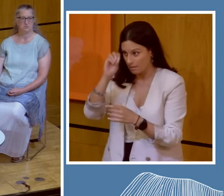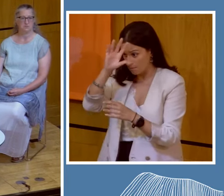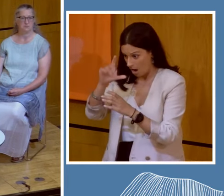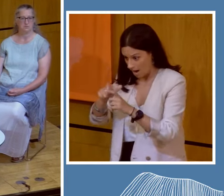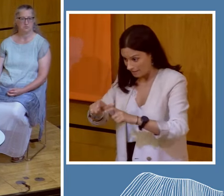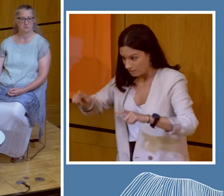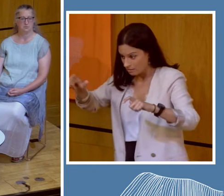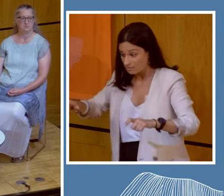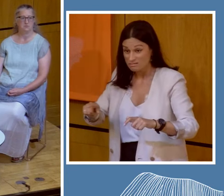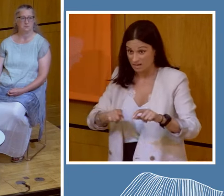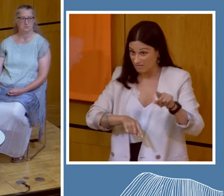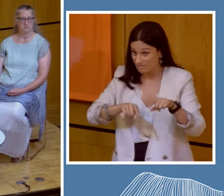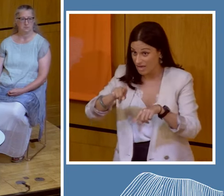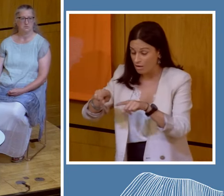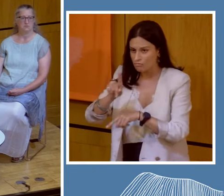vary.